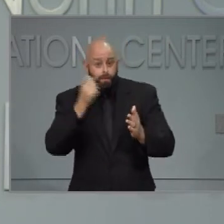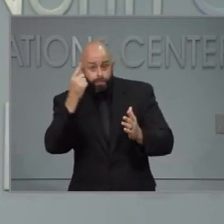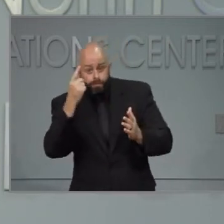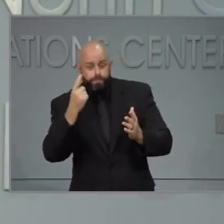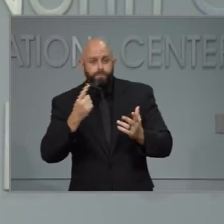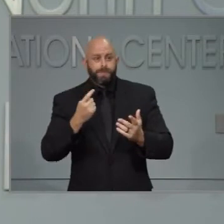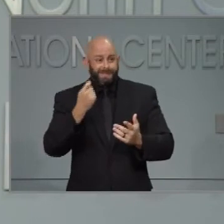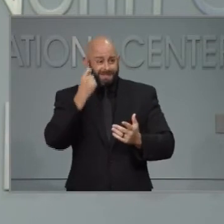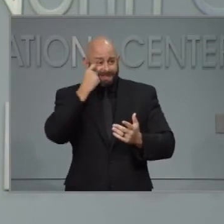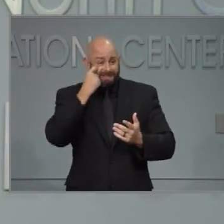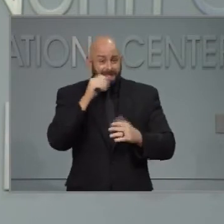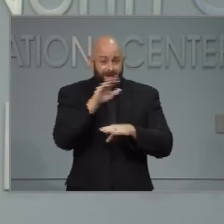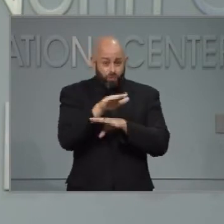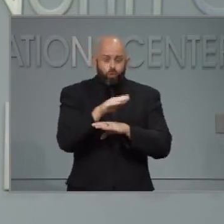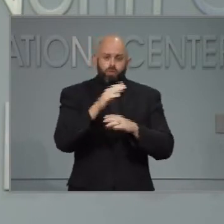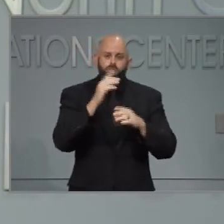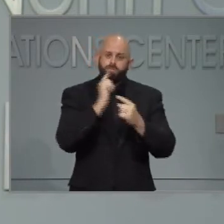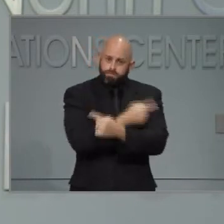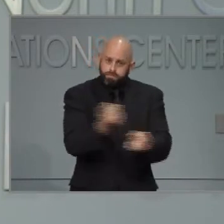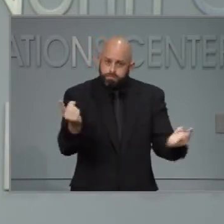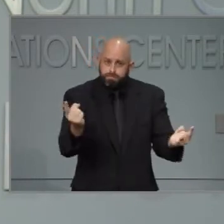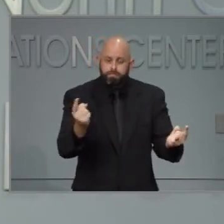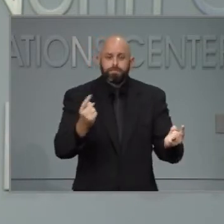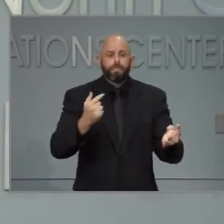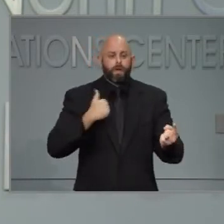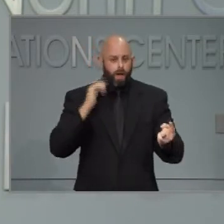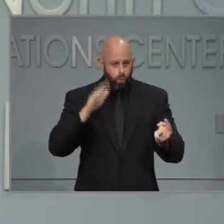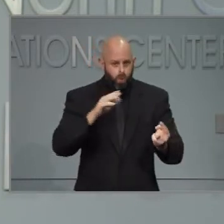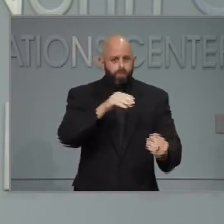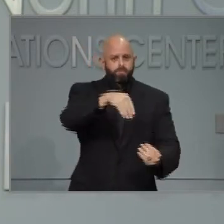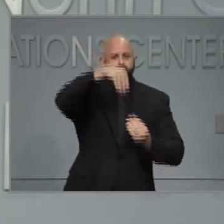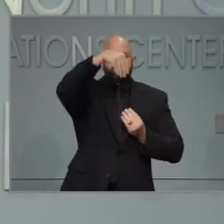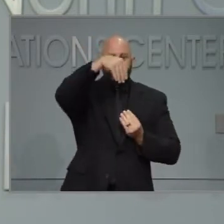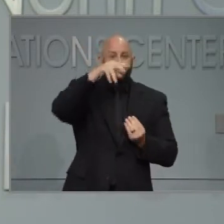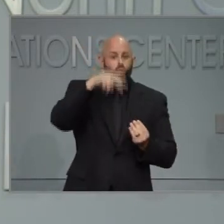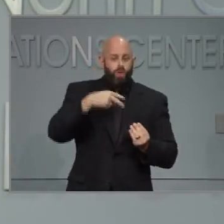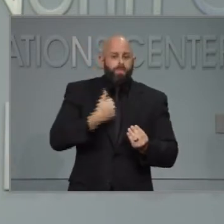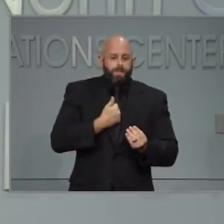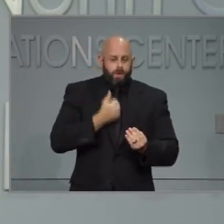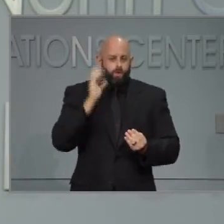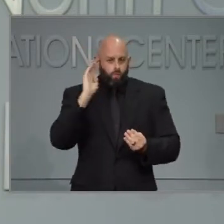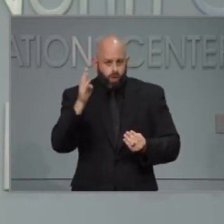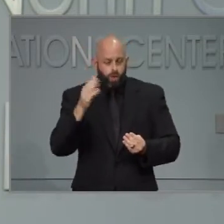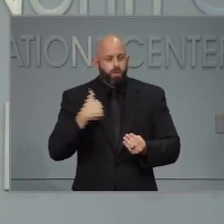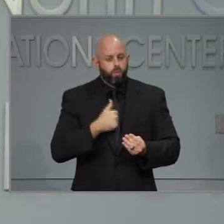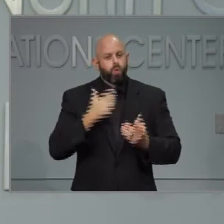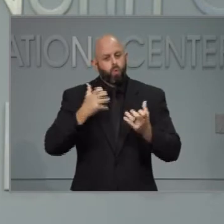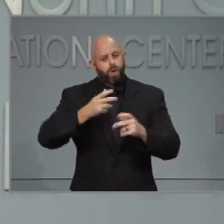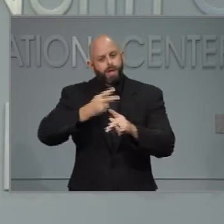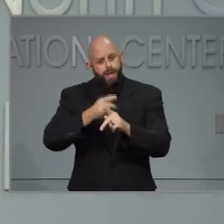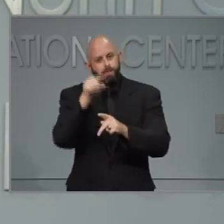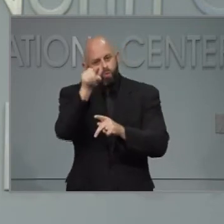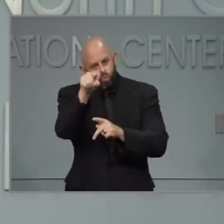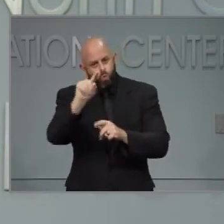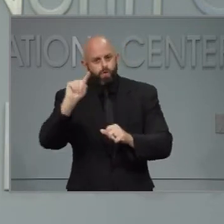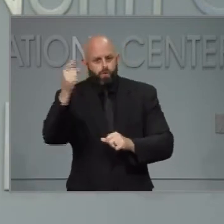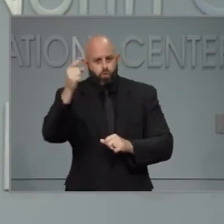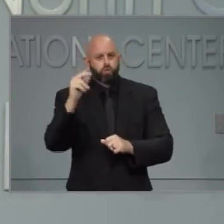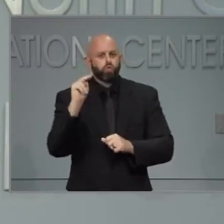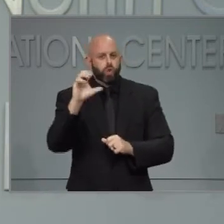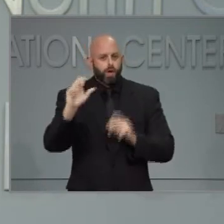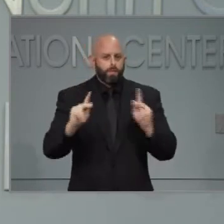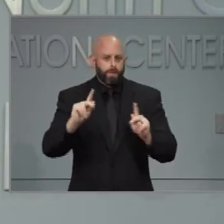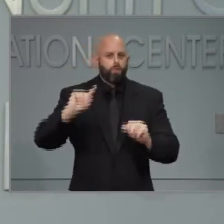carefully. We want to keep the health and safety of North Carolinians as the first priority, and we'll certainly